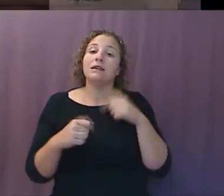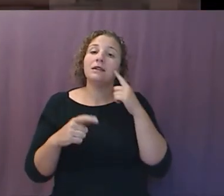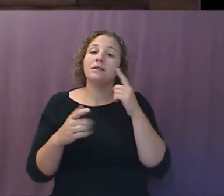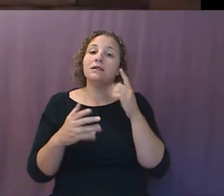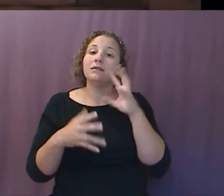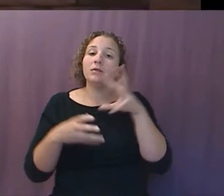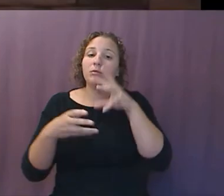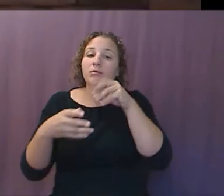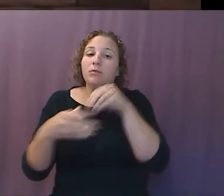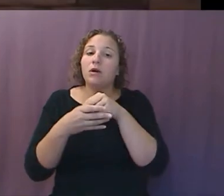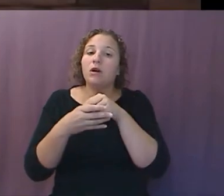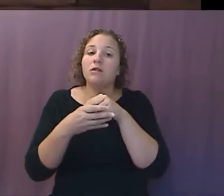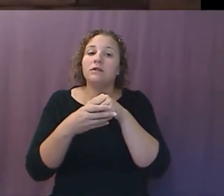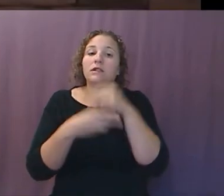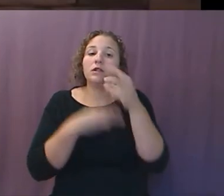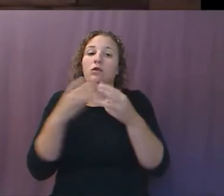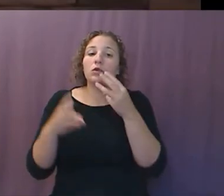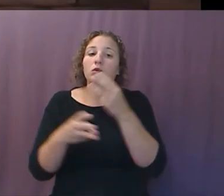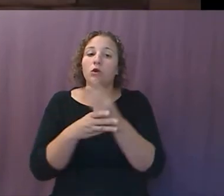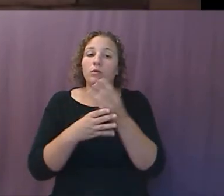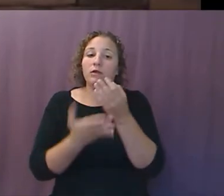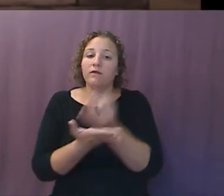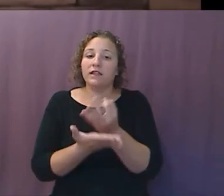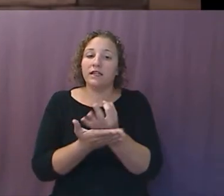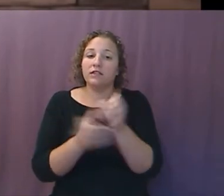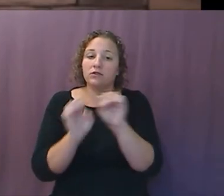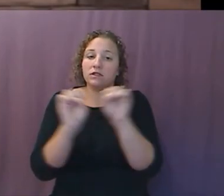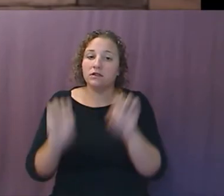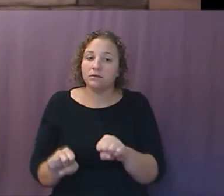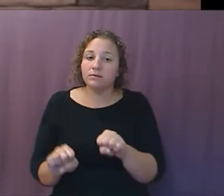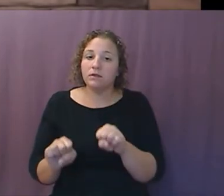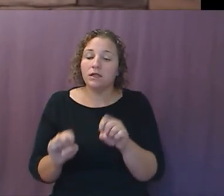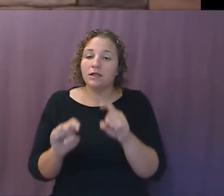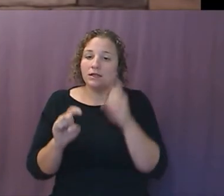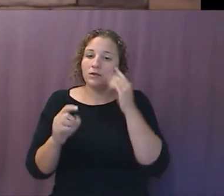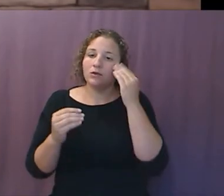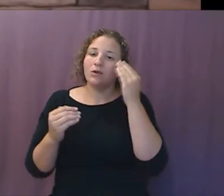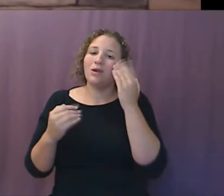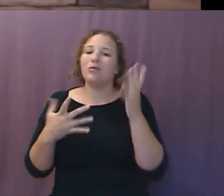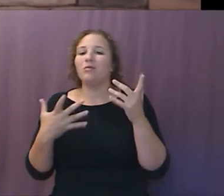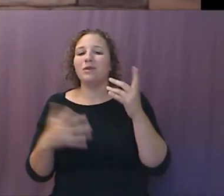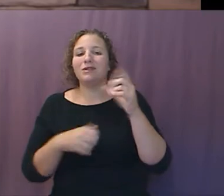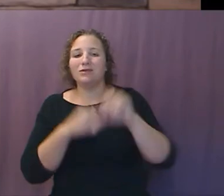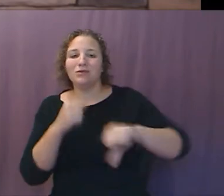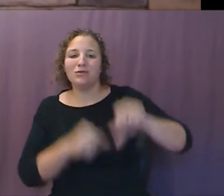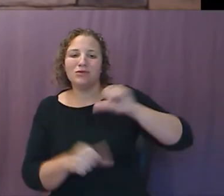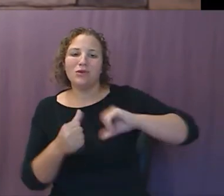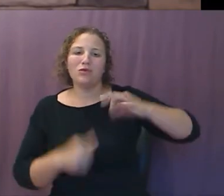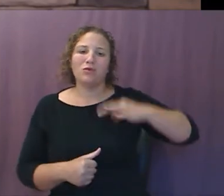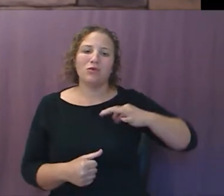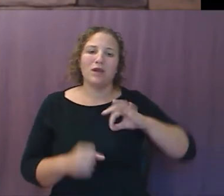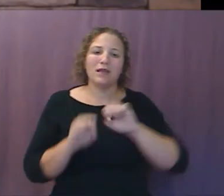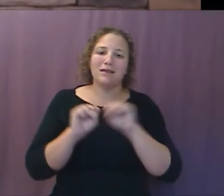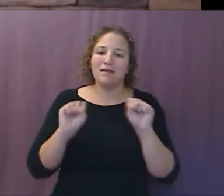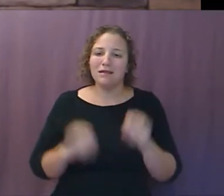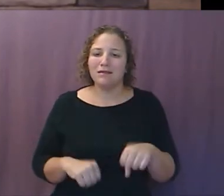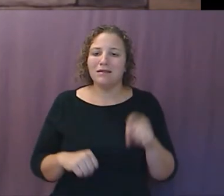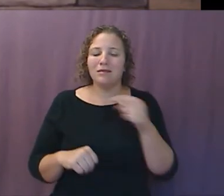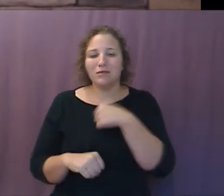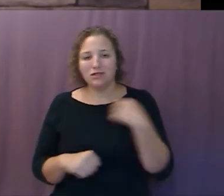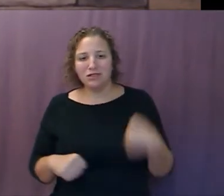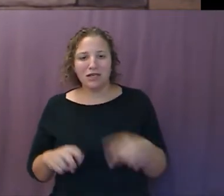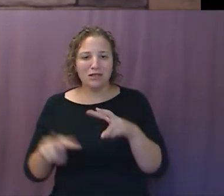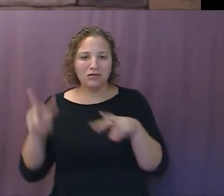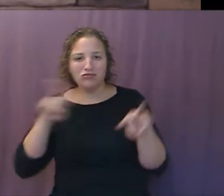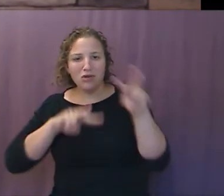system. Now I know what you're thinking. Well, okay, but social credit system and the Chinese watching everybody and putting this around the